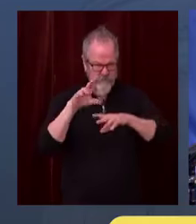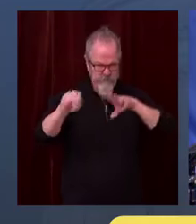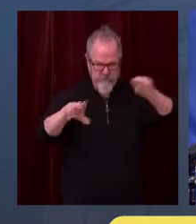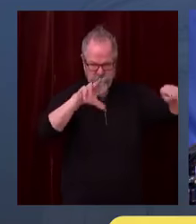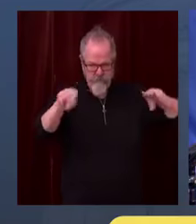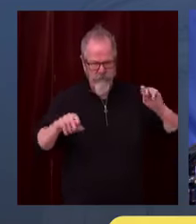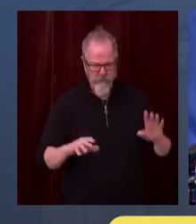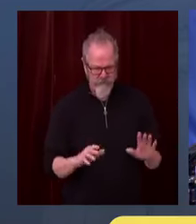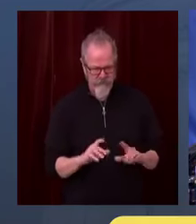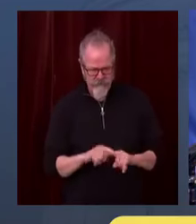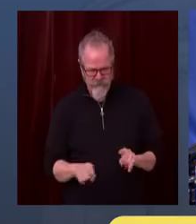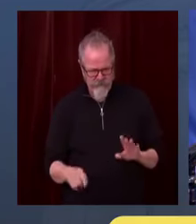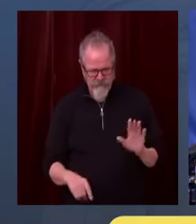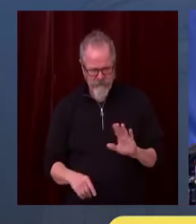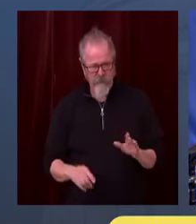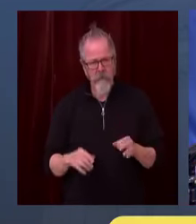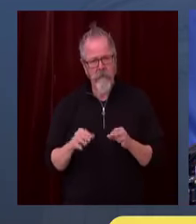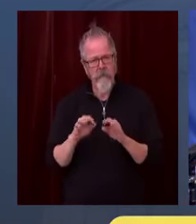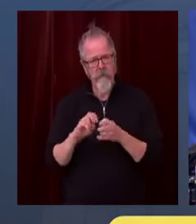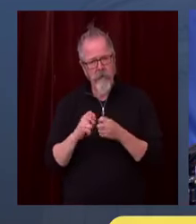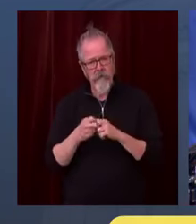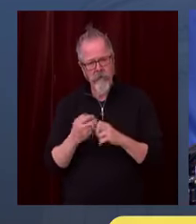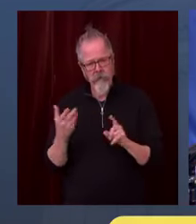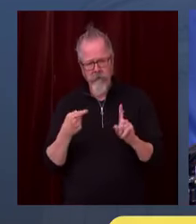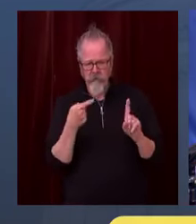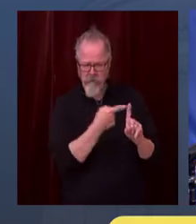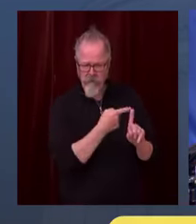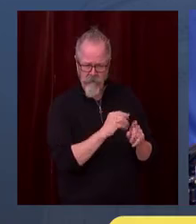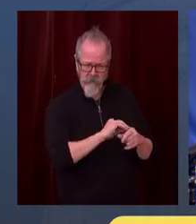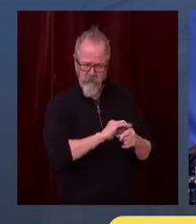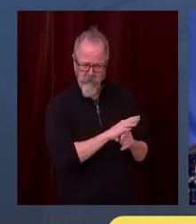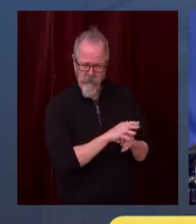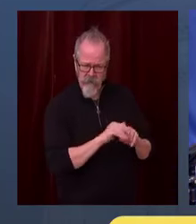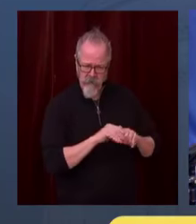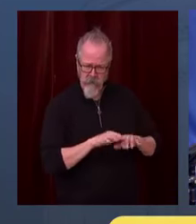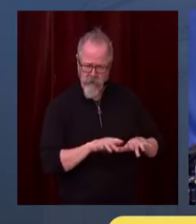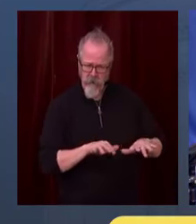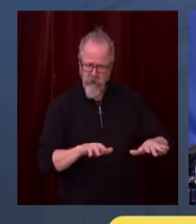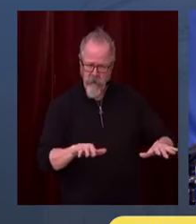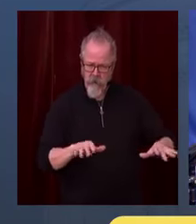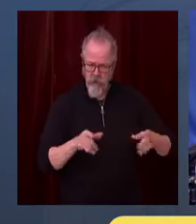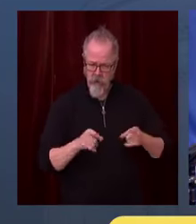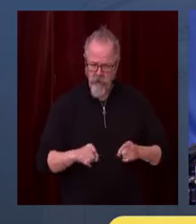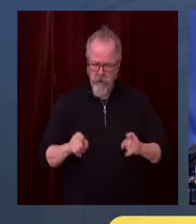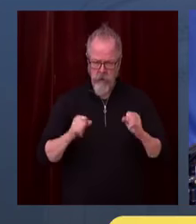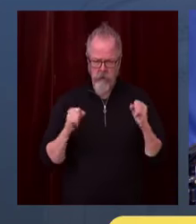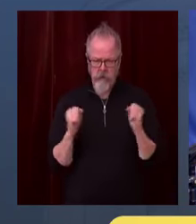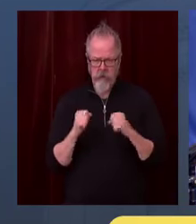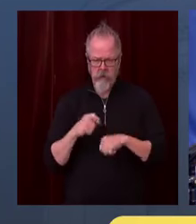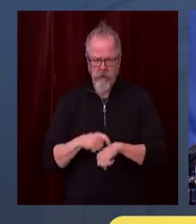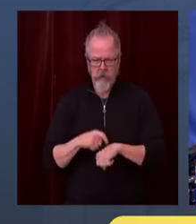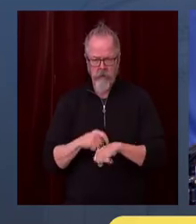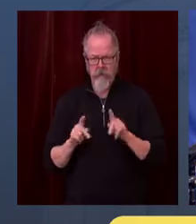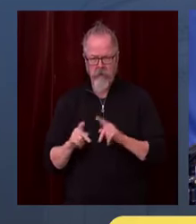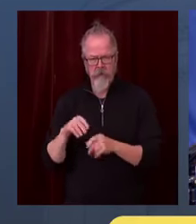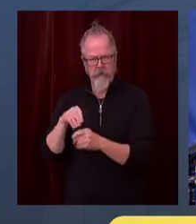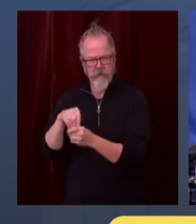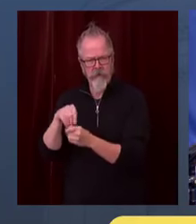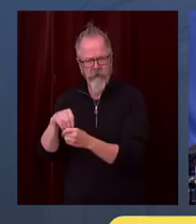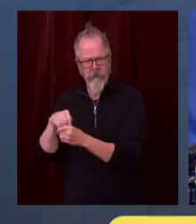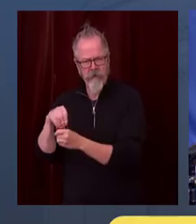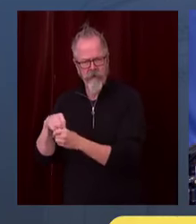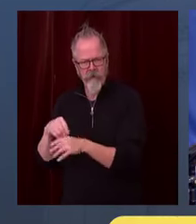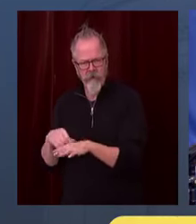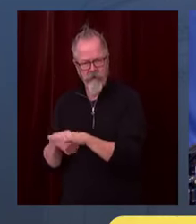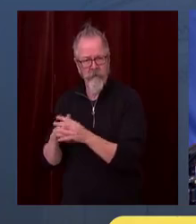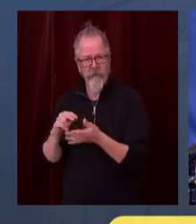we have to identify every single environment where this transmission can take place. That certainly